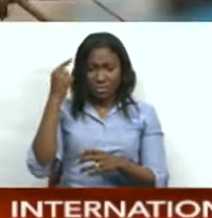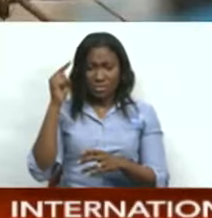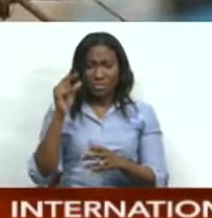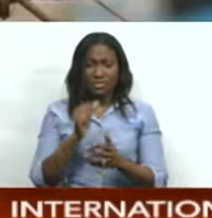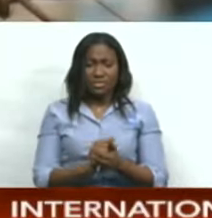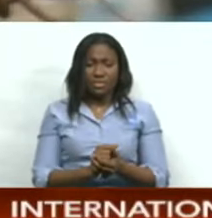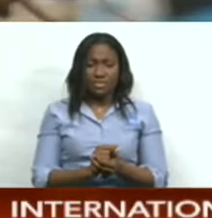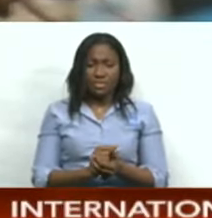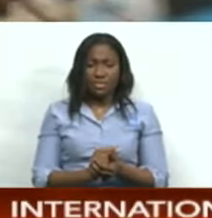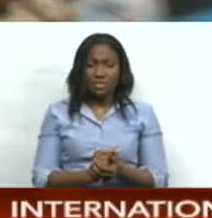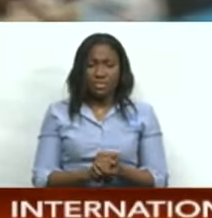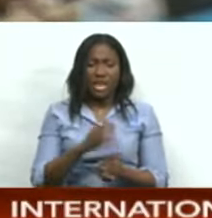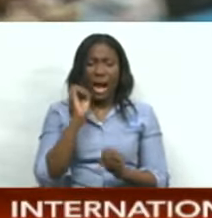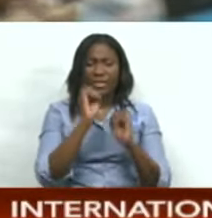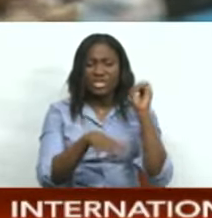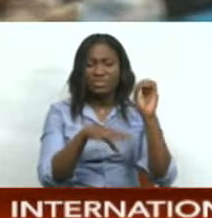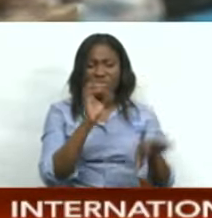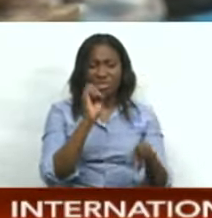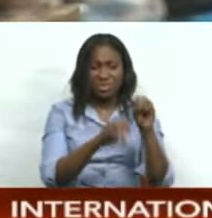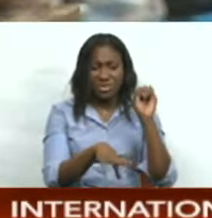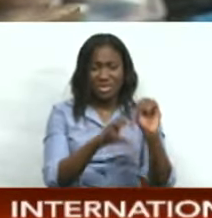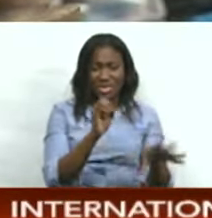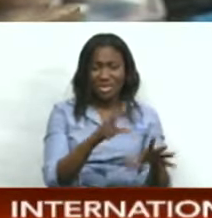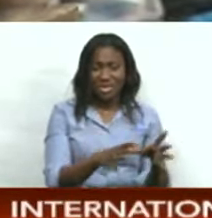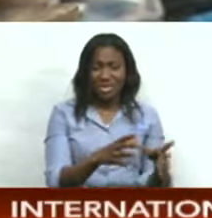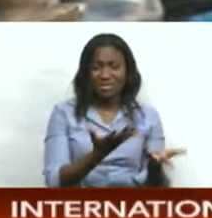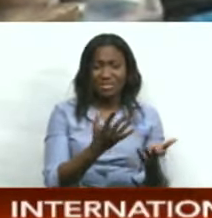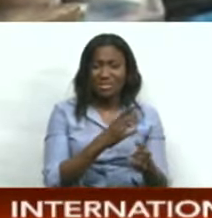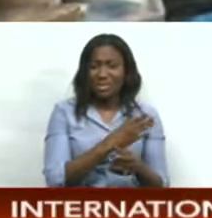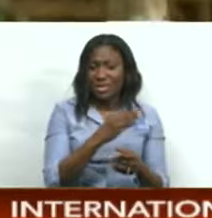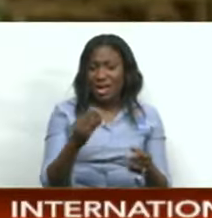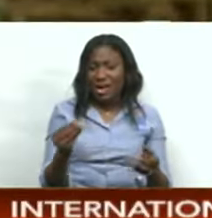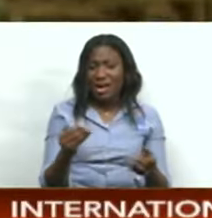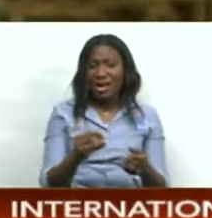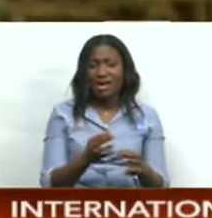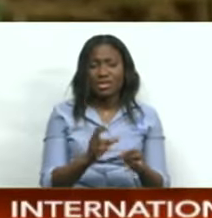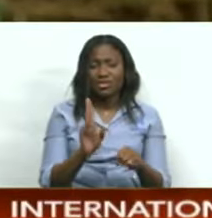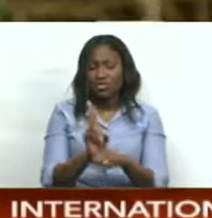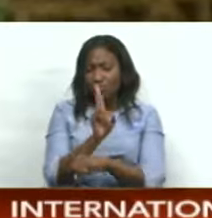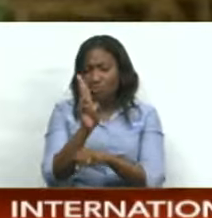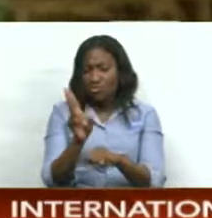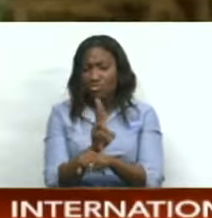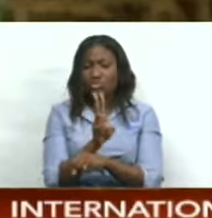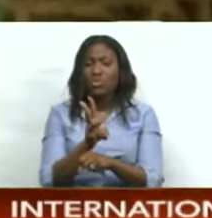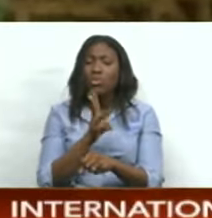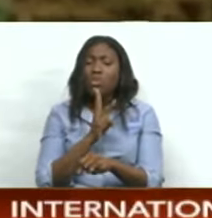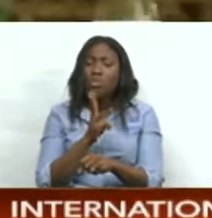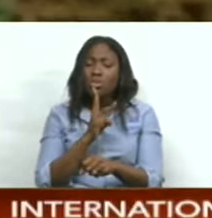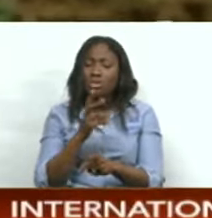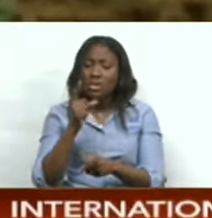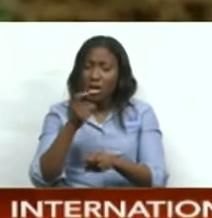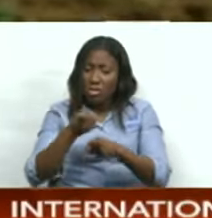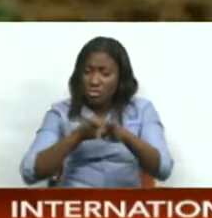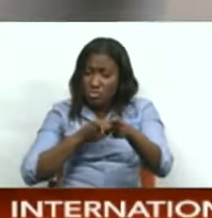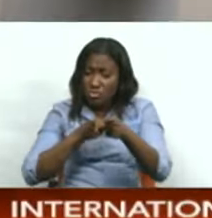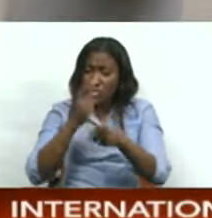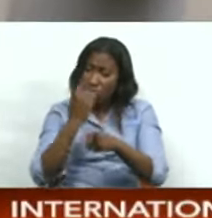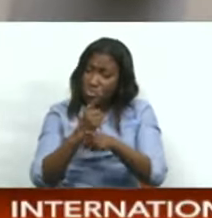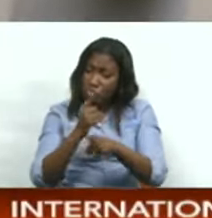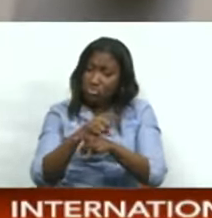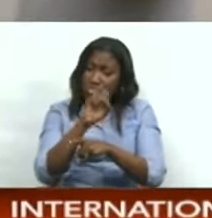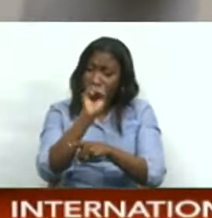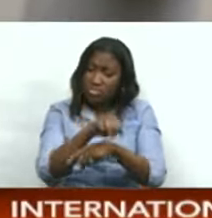the waste disposal, for instance, in terms of the use of the natural resources such as water, are we